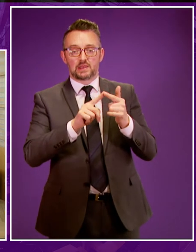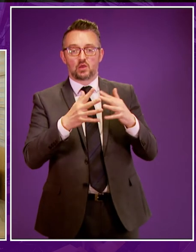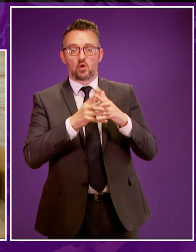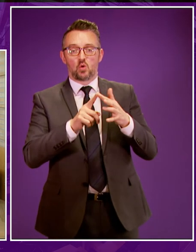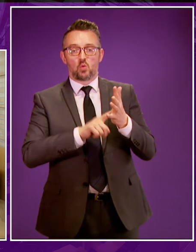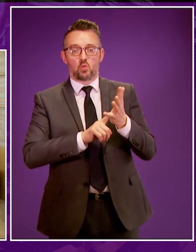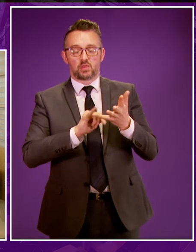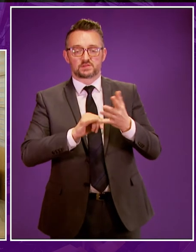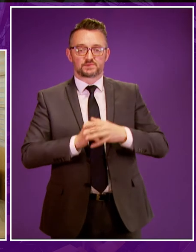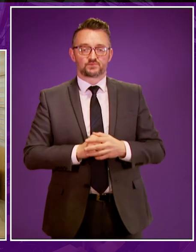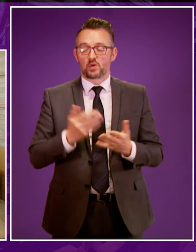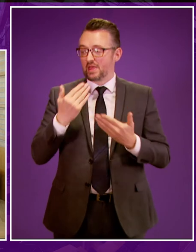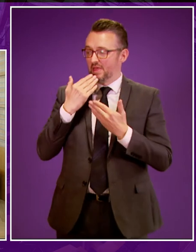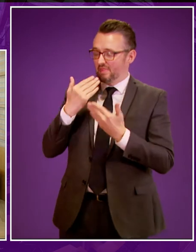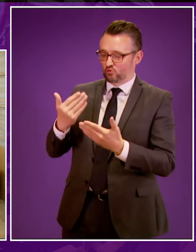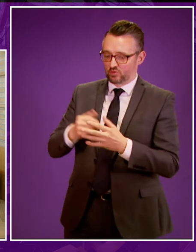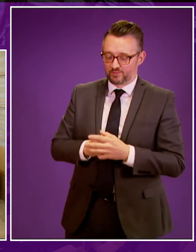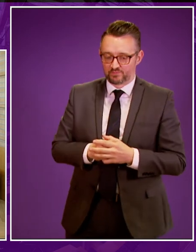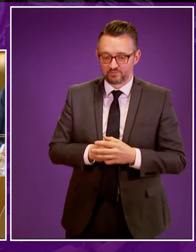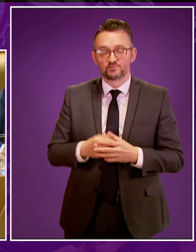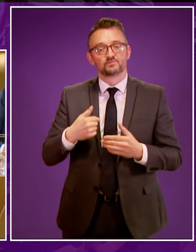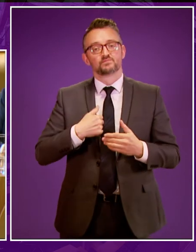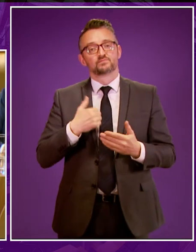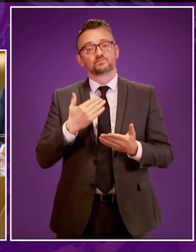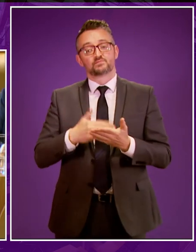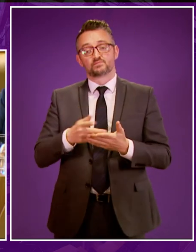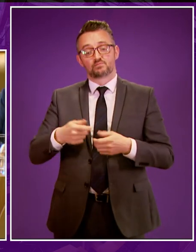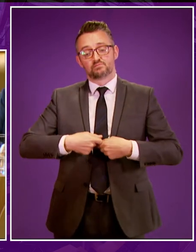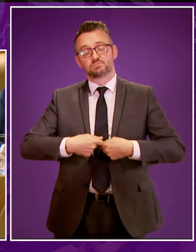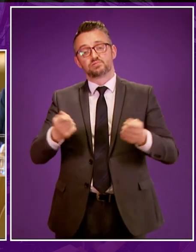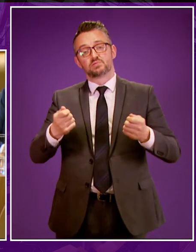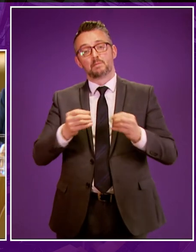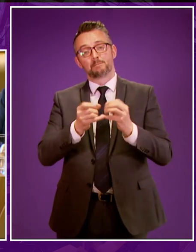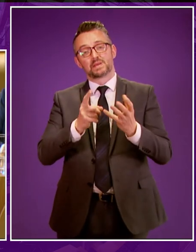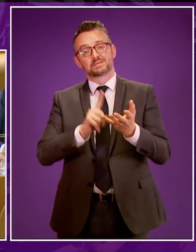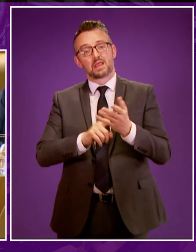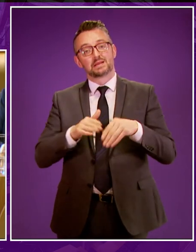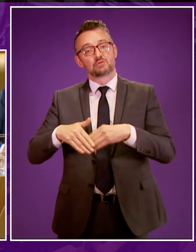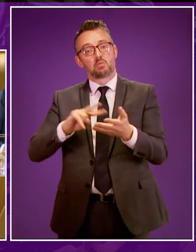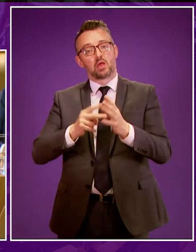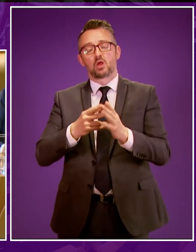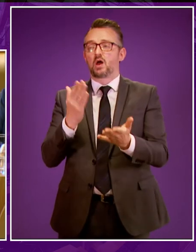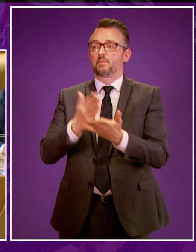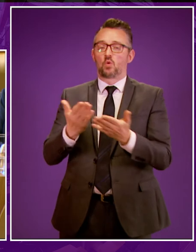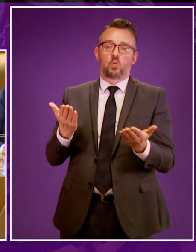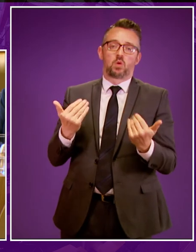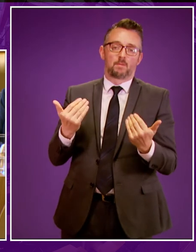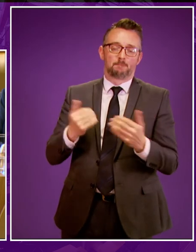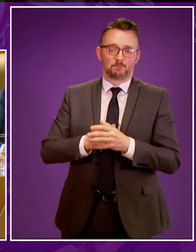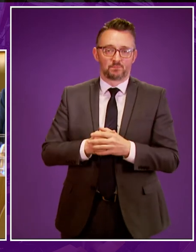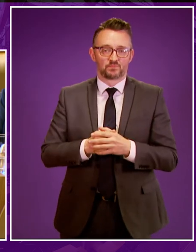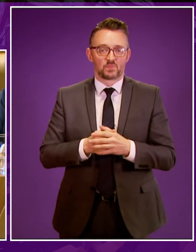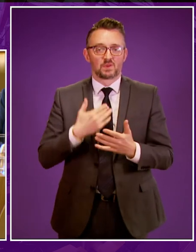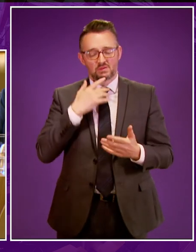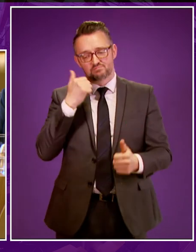Fulton MacGregor Thank you I too warmly welcome the launch of the British Sign Language National Plan and applaud the effort